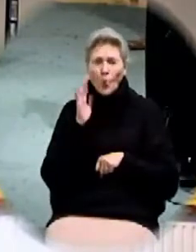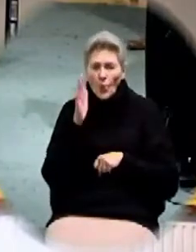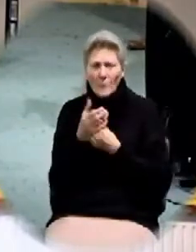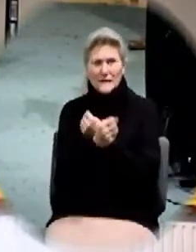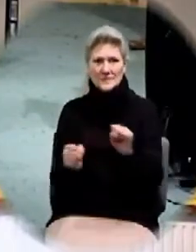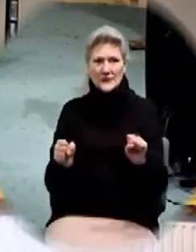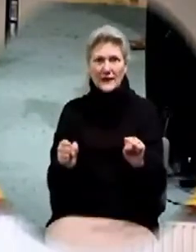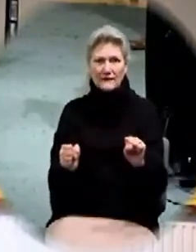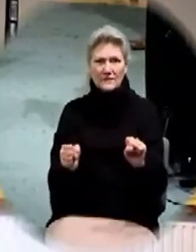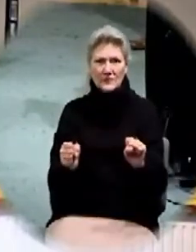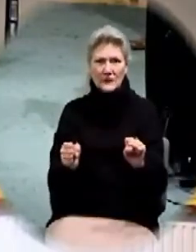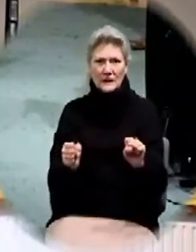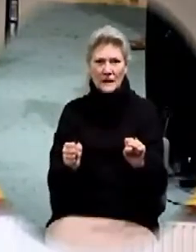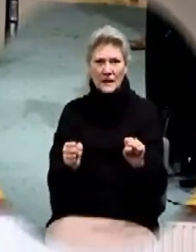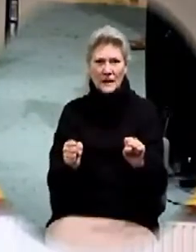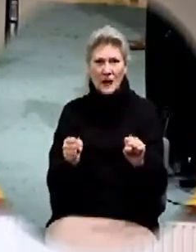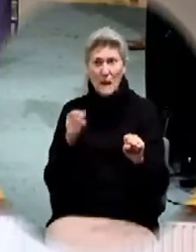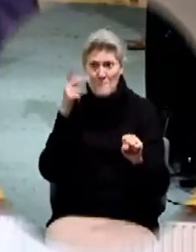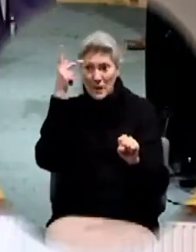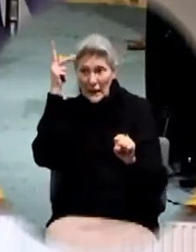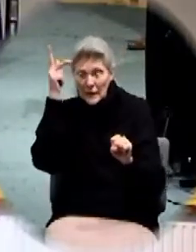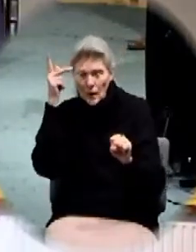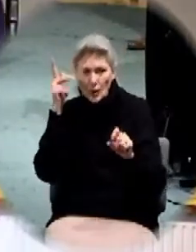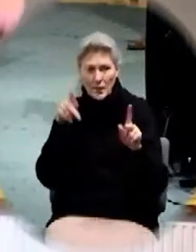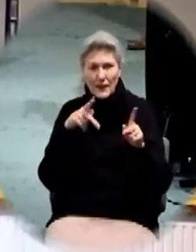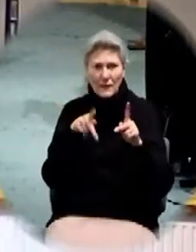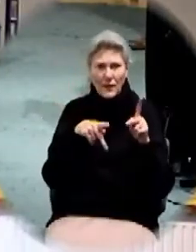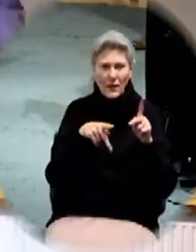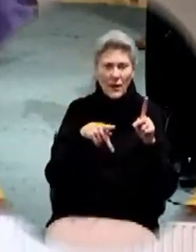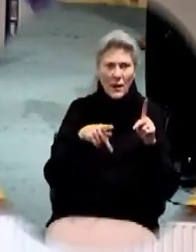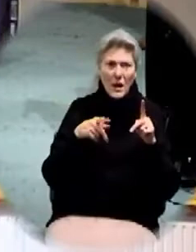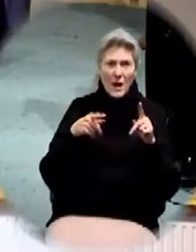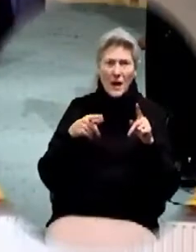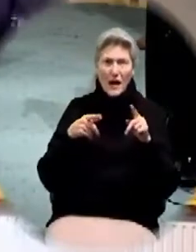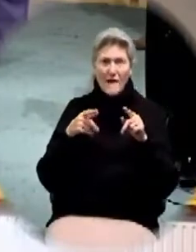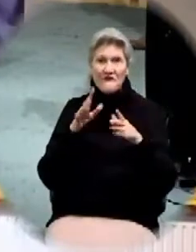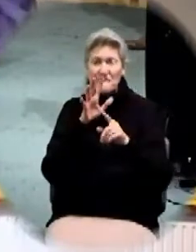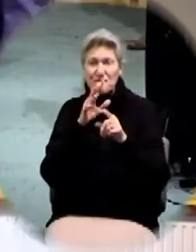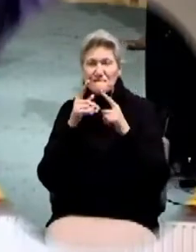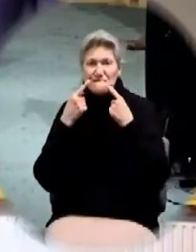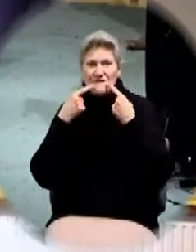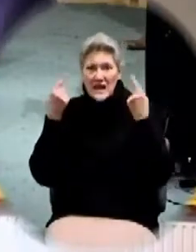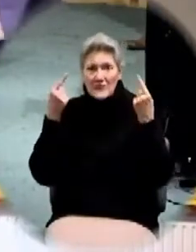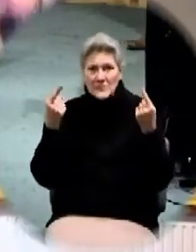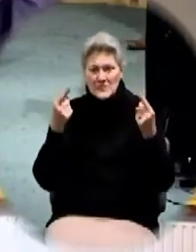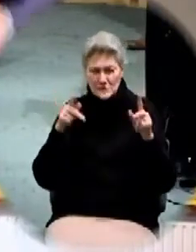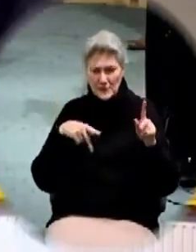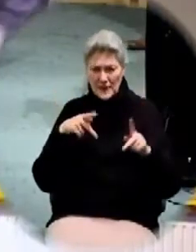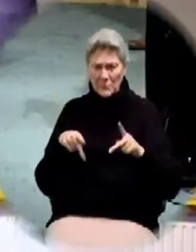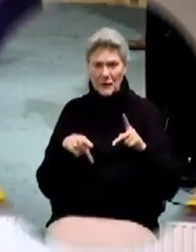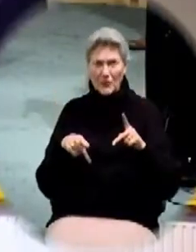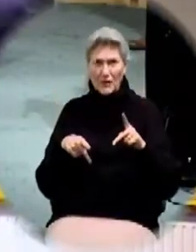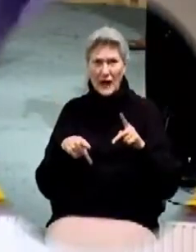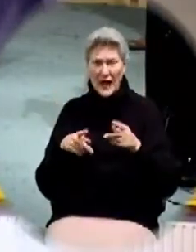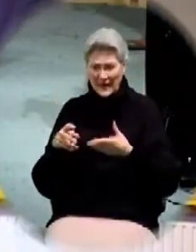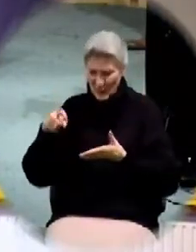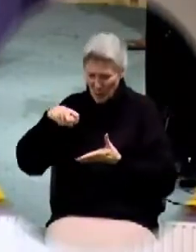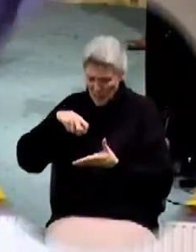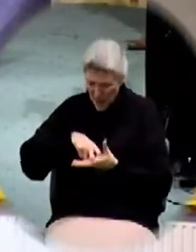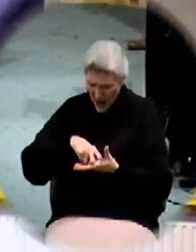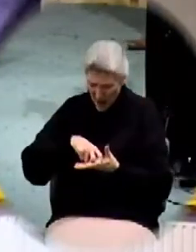and their knees will bow and their tongues will confess that he is Lord